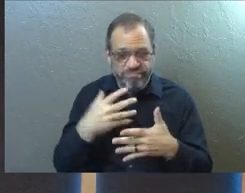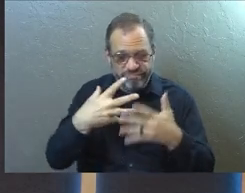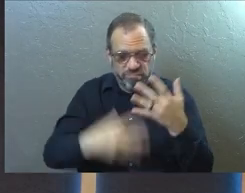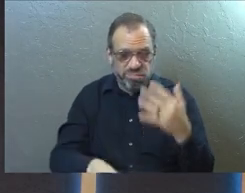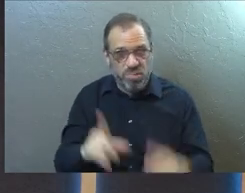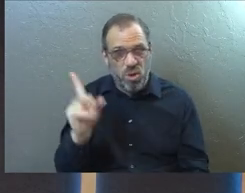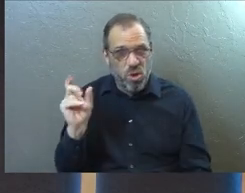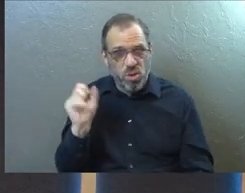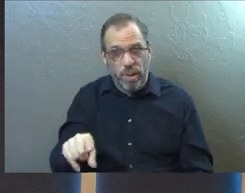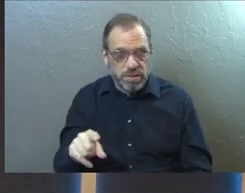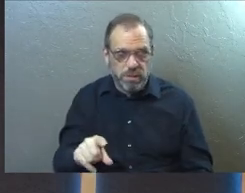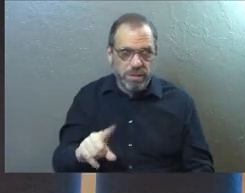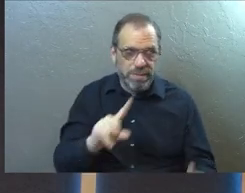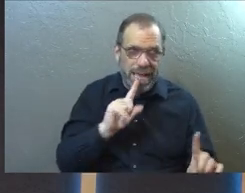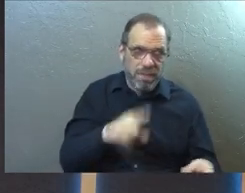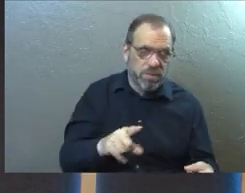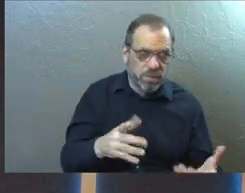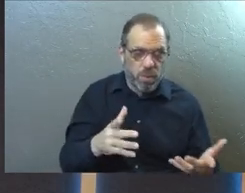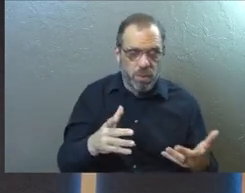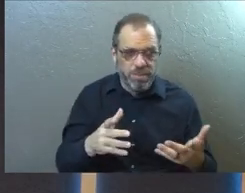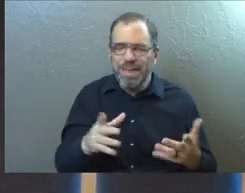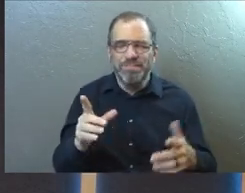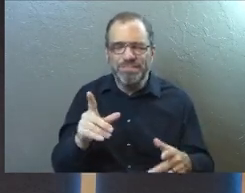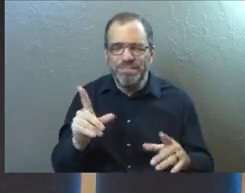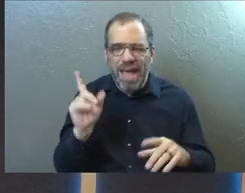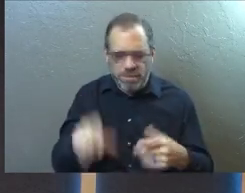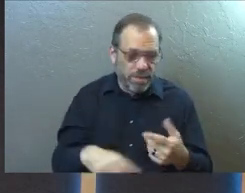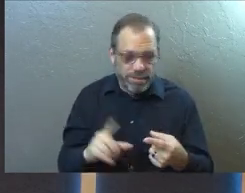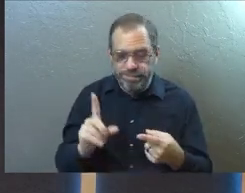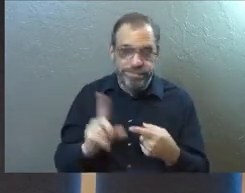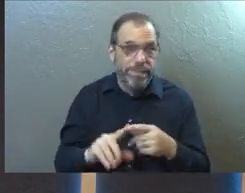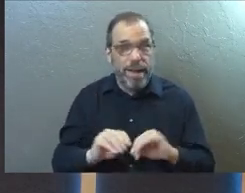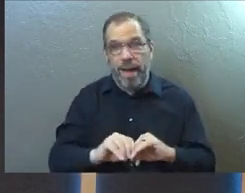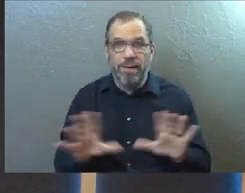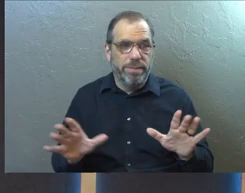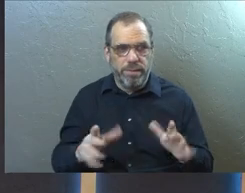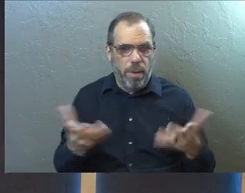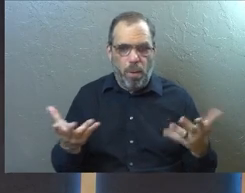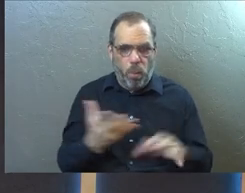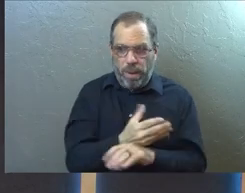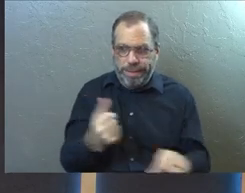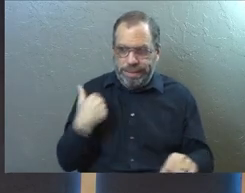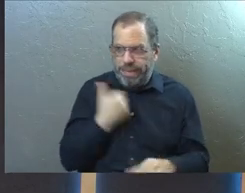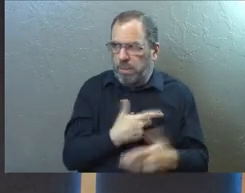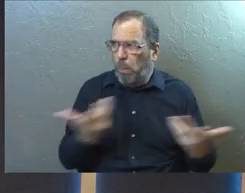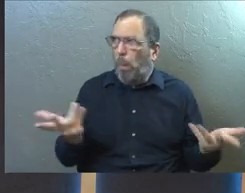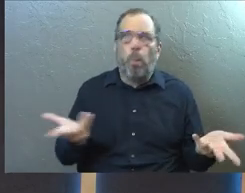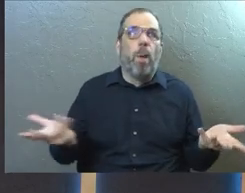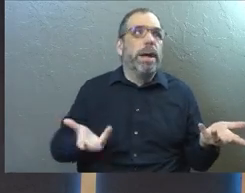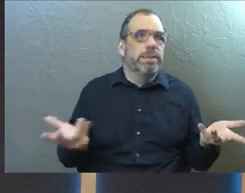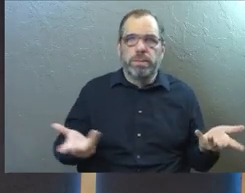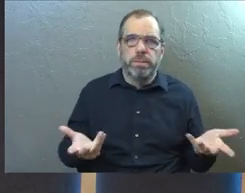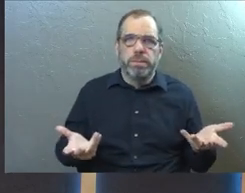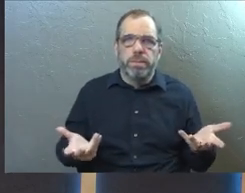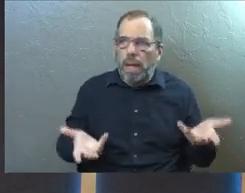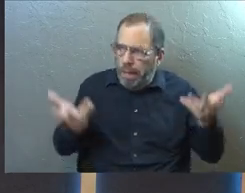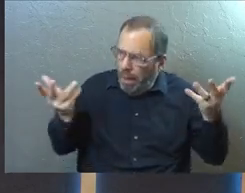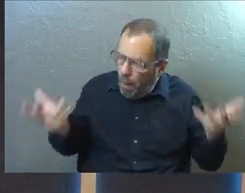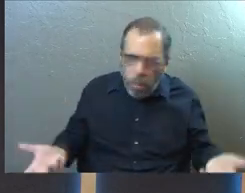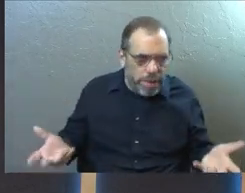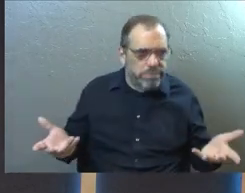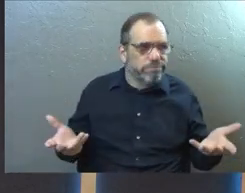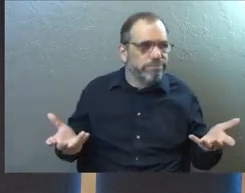that are being answered or at least being asked. The first one obviously is, okay, what saves us? That's what they're getting at. They're